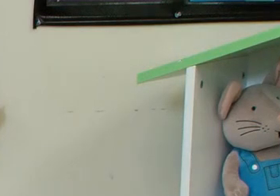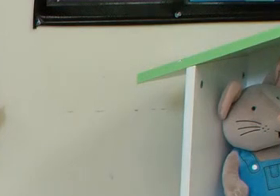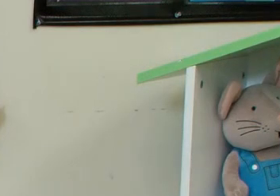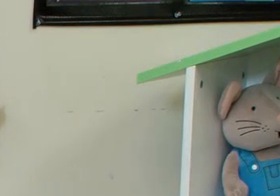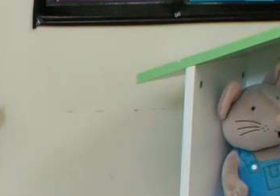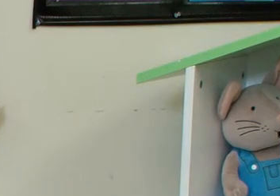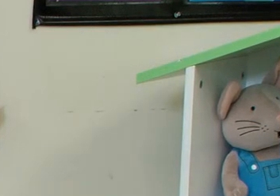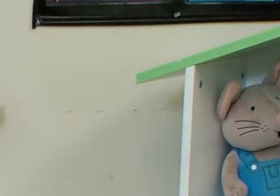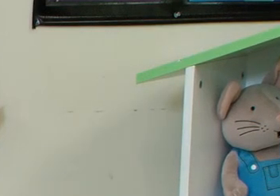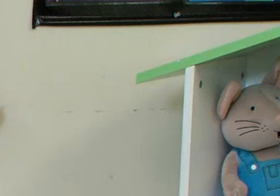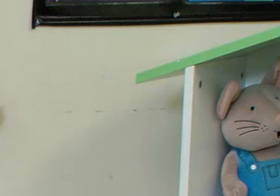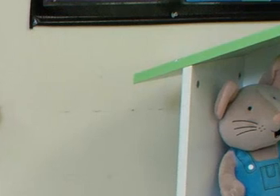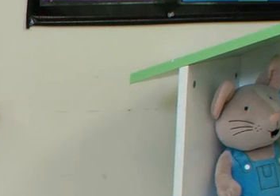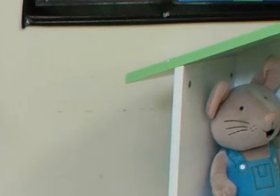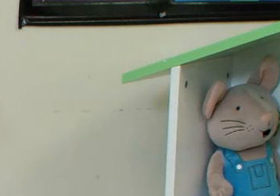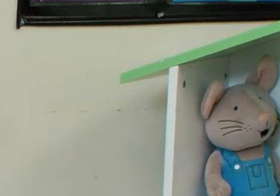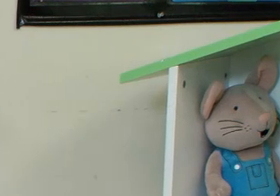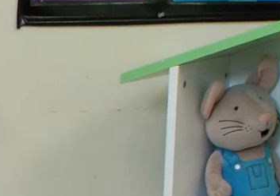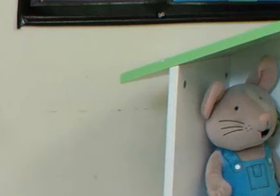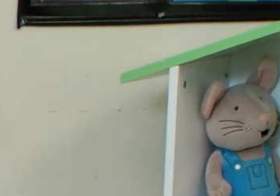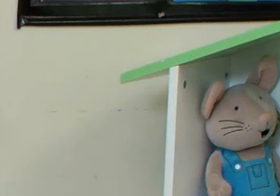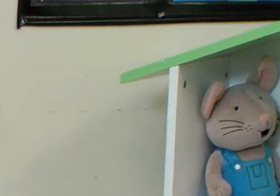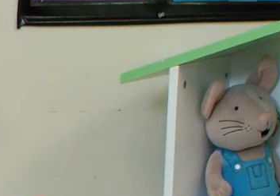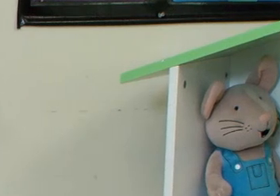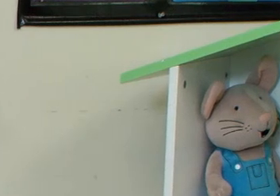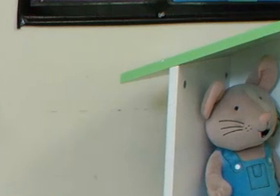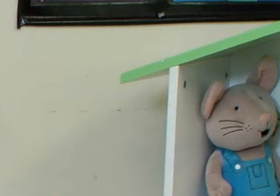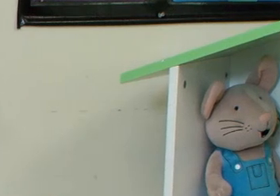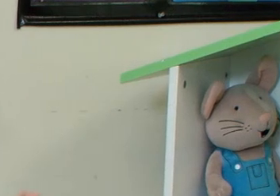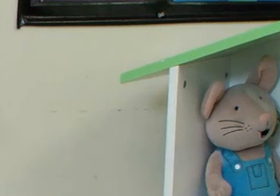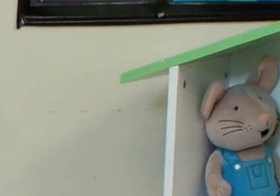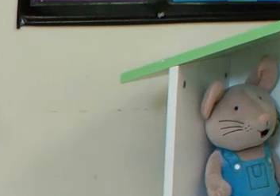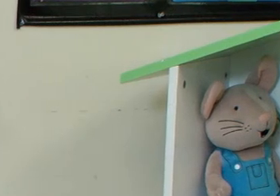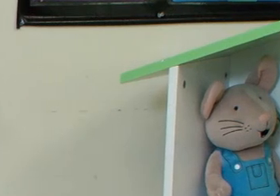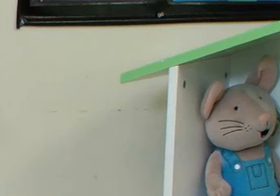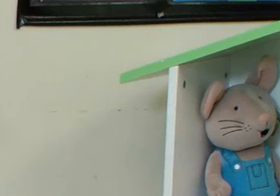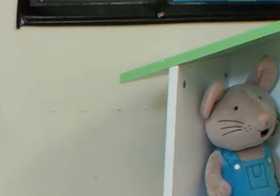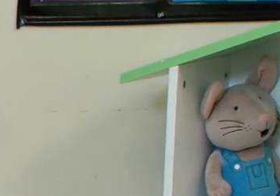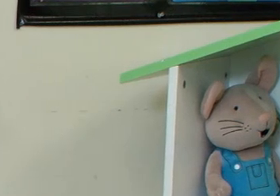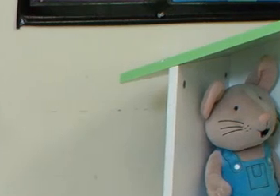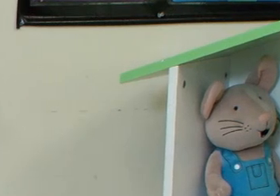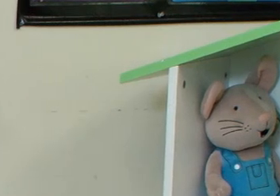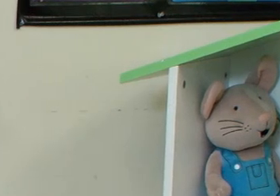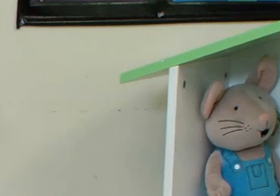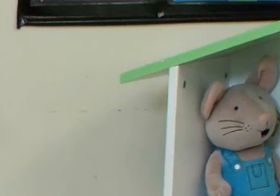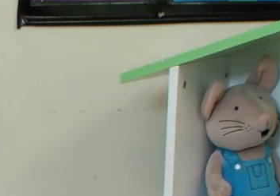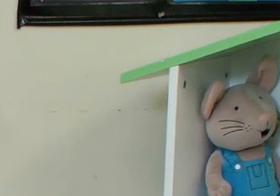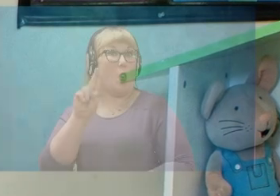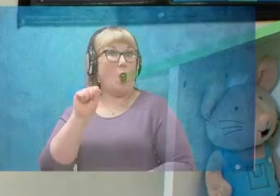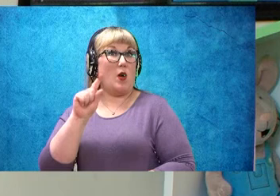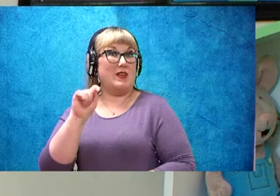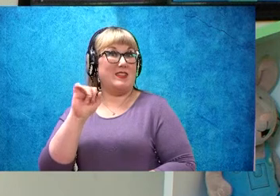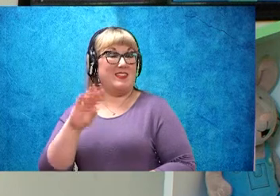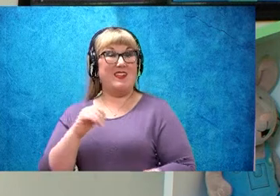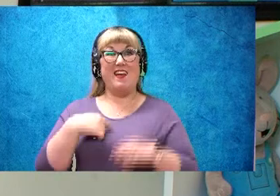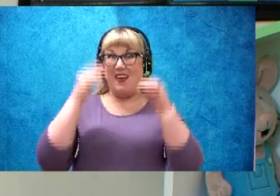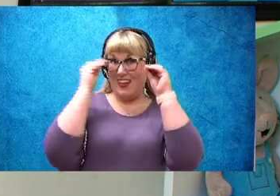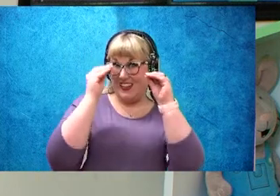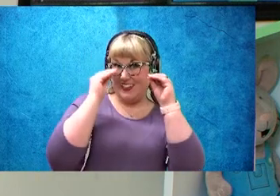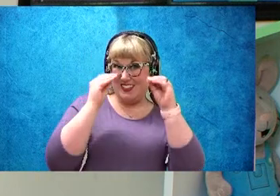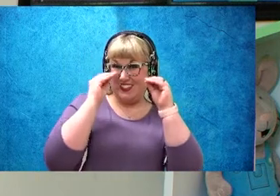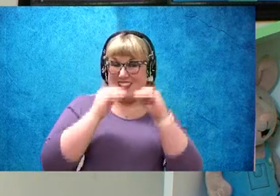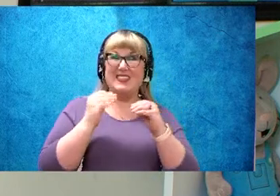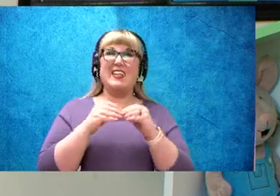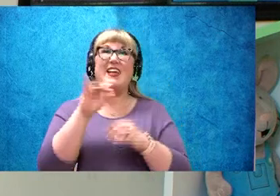Good morning boys and girls and welcome to our TV classroom. I'm Ms. Austin and I teach at Indian Springs